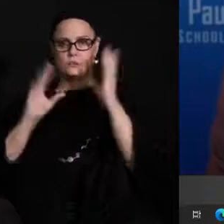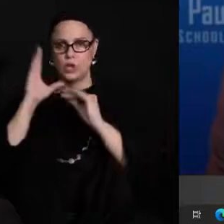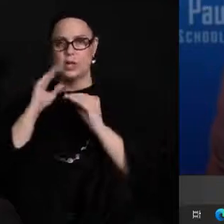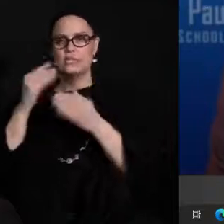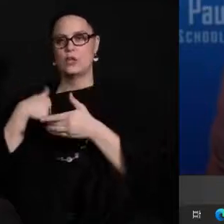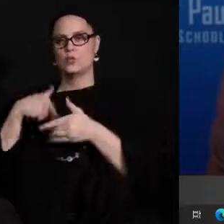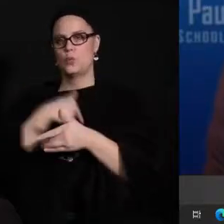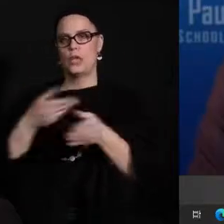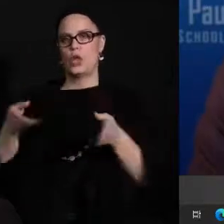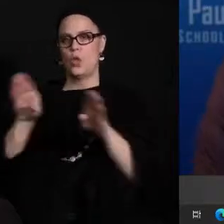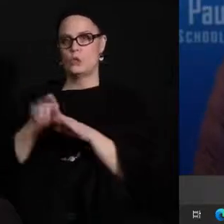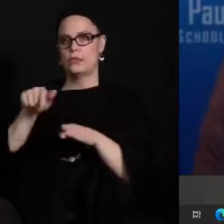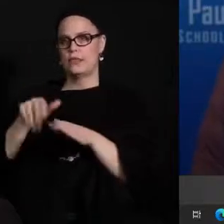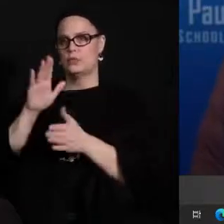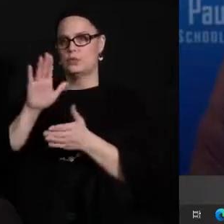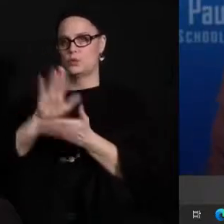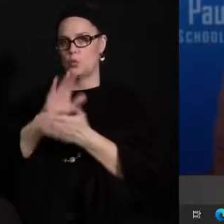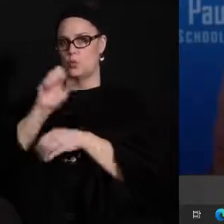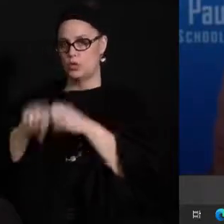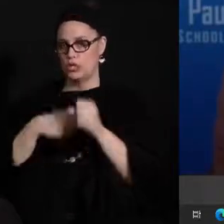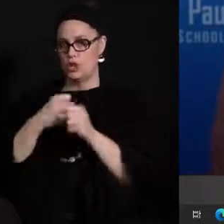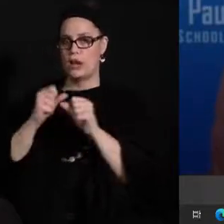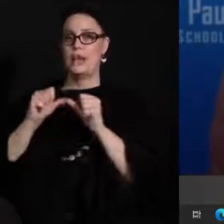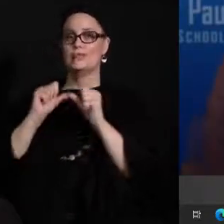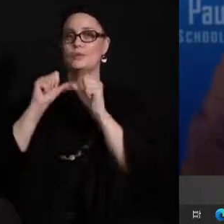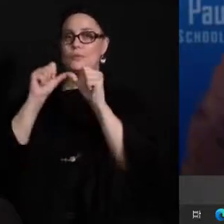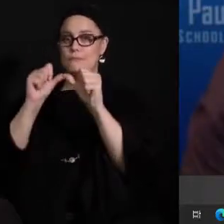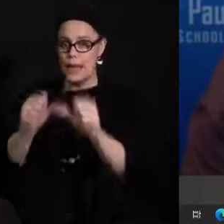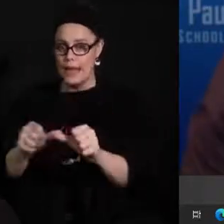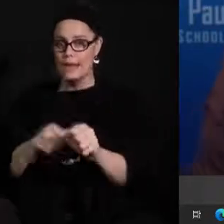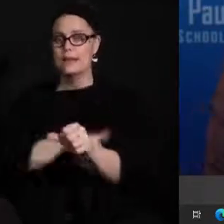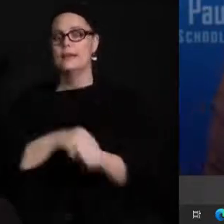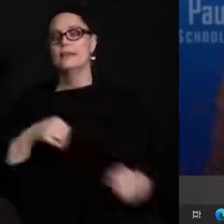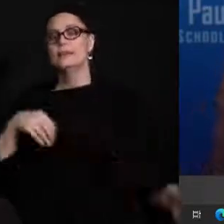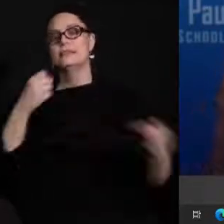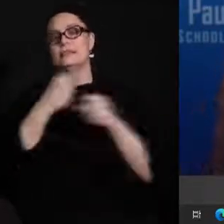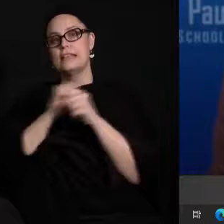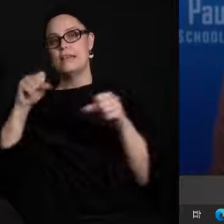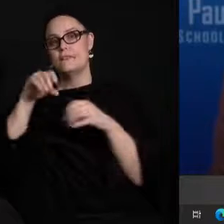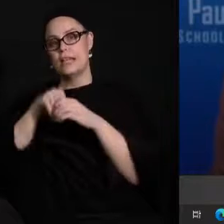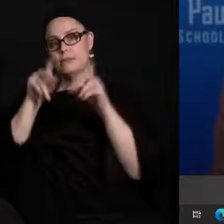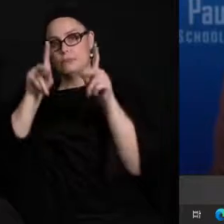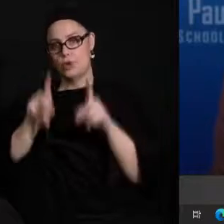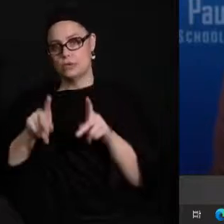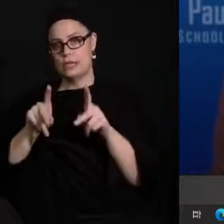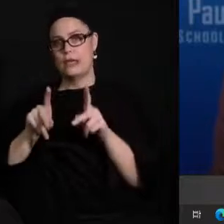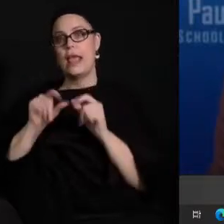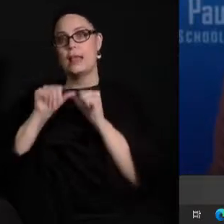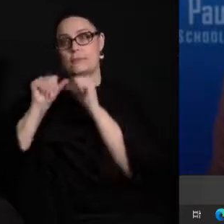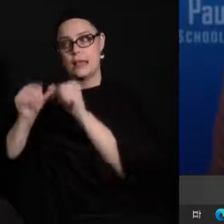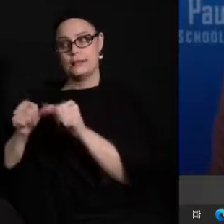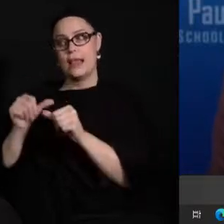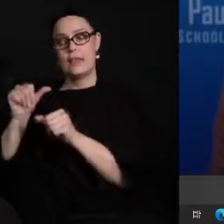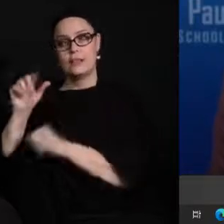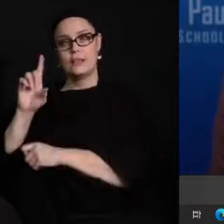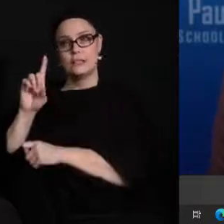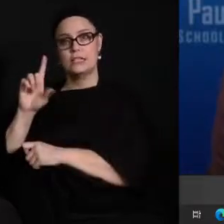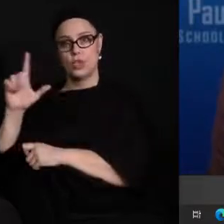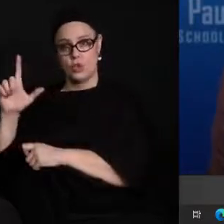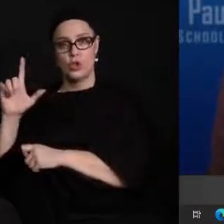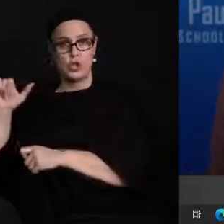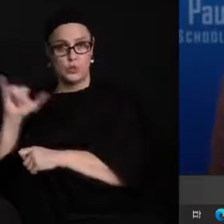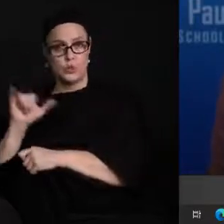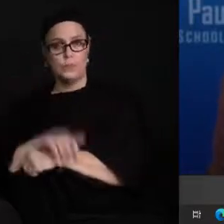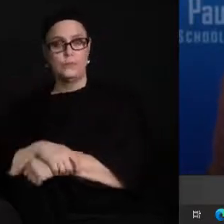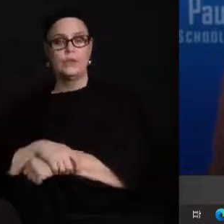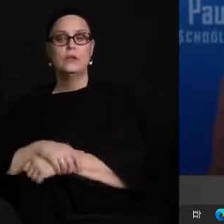close out the school year and hopefully can remain safely in person learning and supporting virtual learning if that's the choice that you make so again